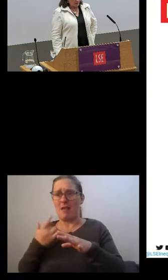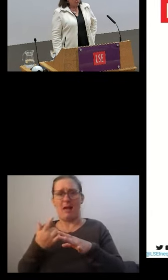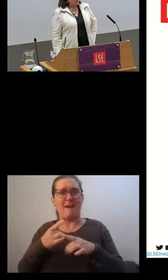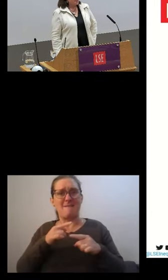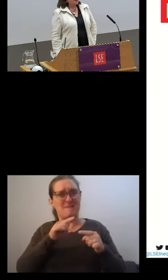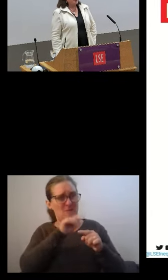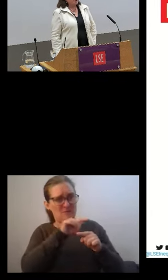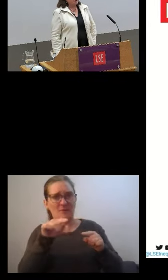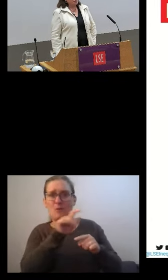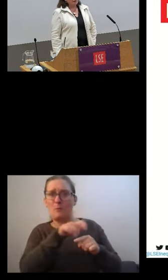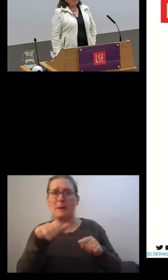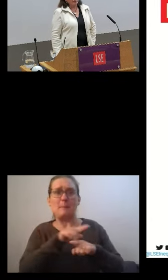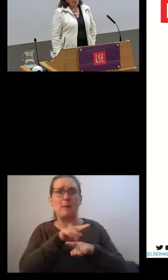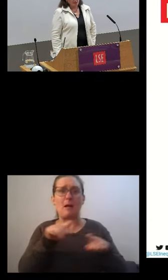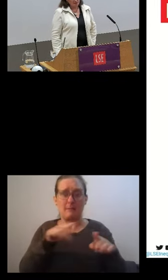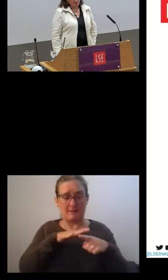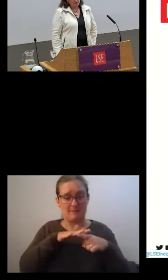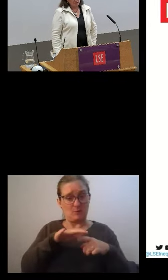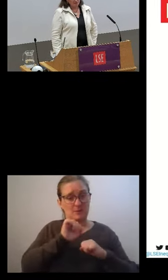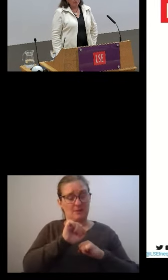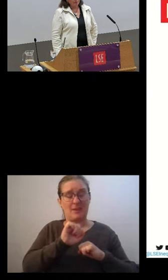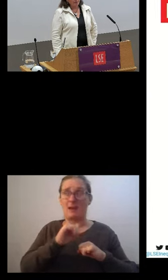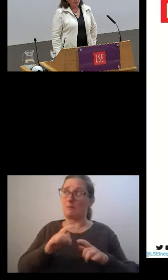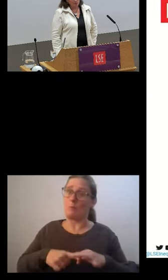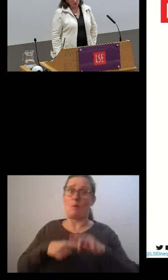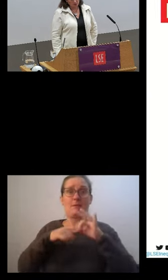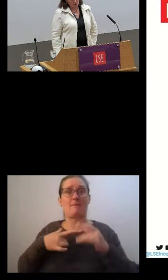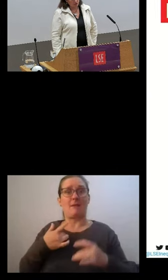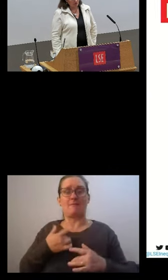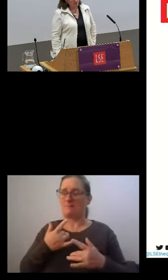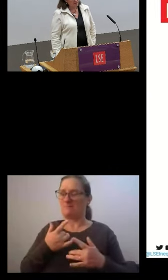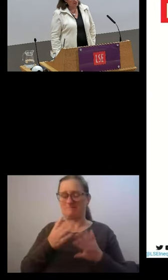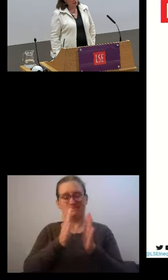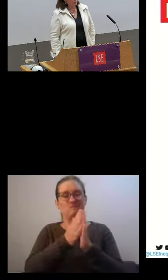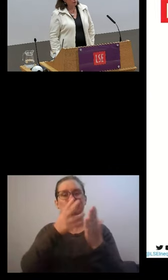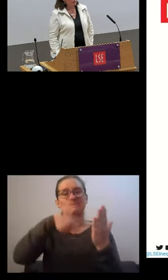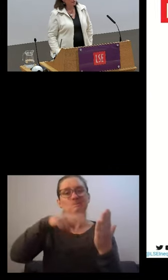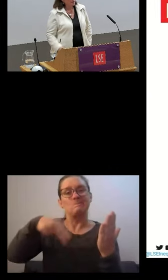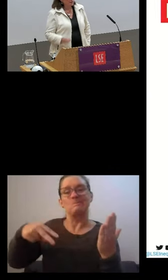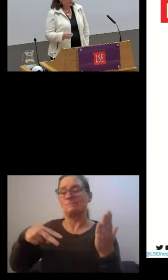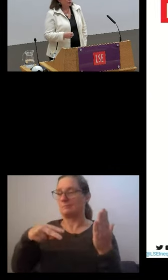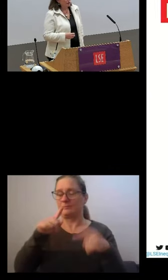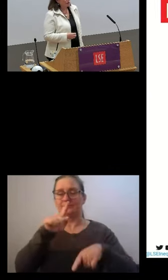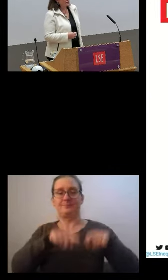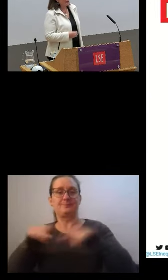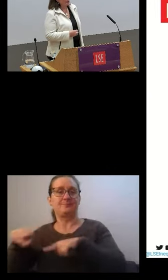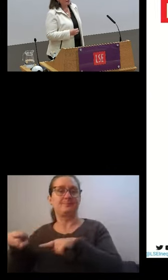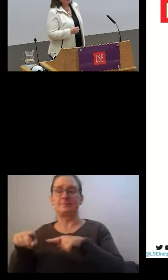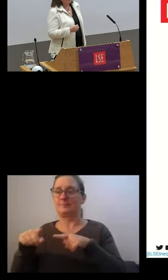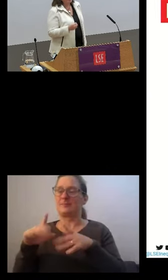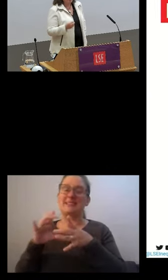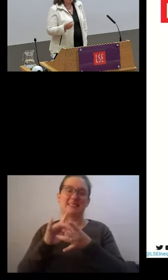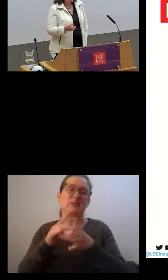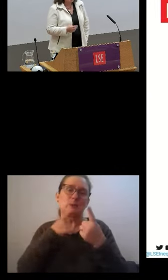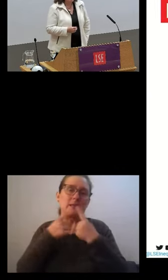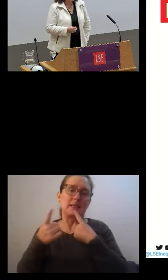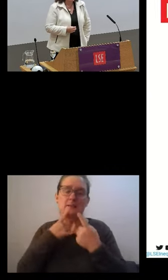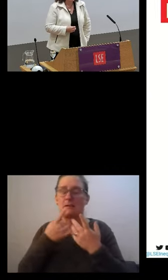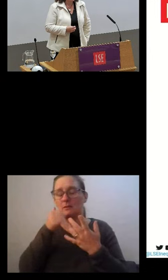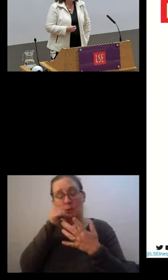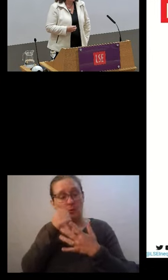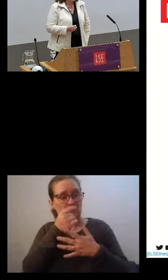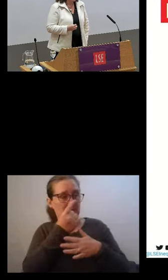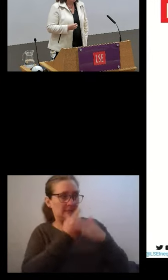I mentioned that the literature is very fragmented. This is partly also driven by the data, of course. So we know a lot about individual economic